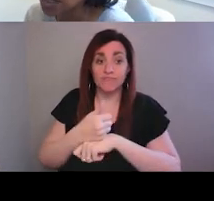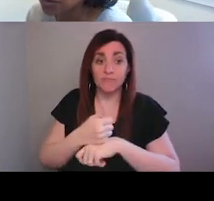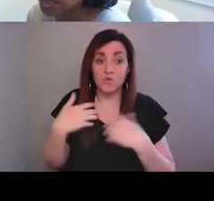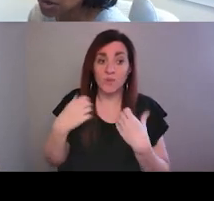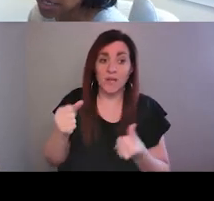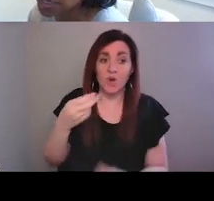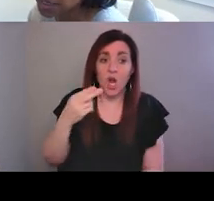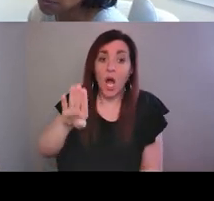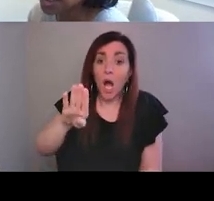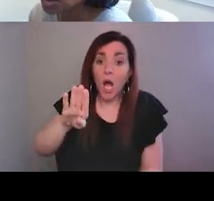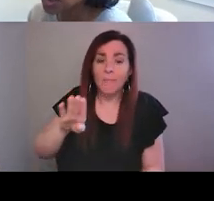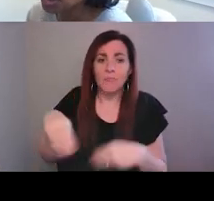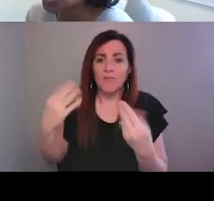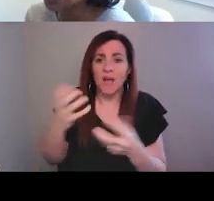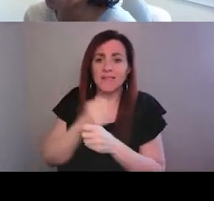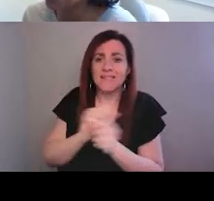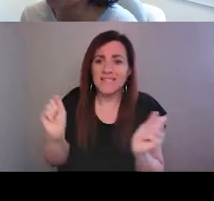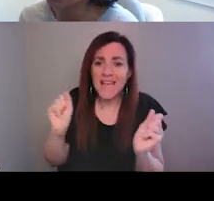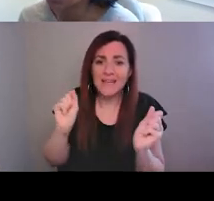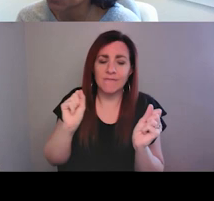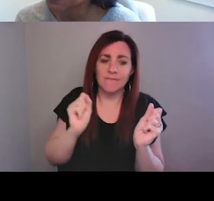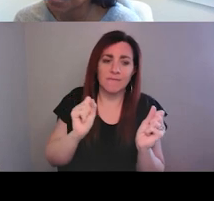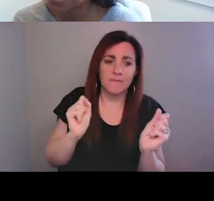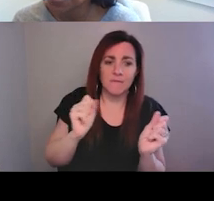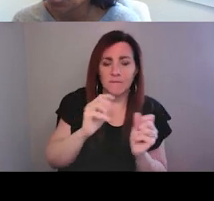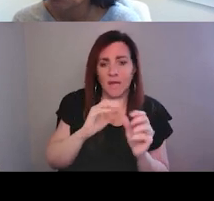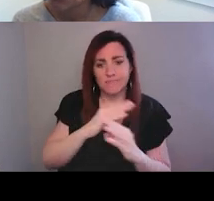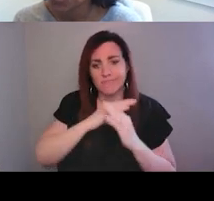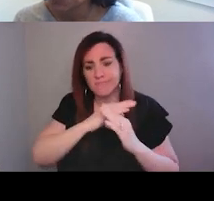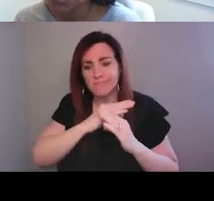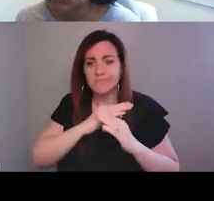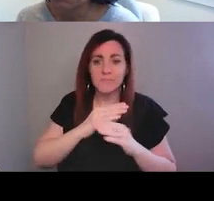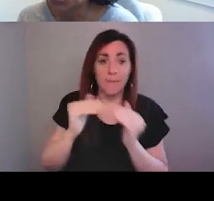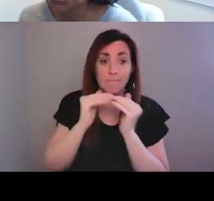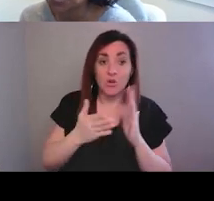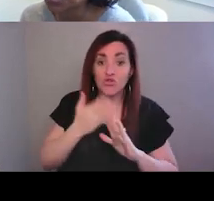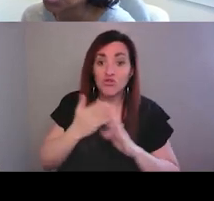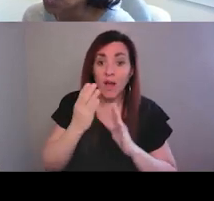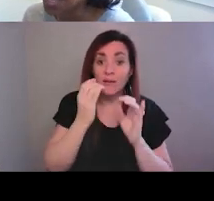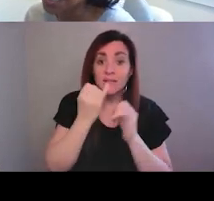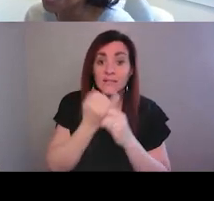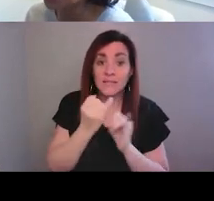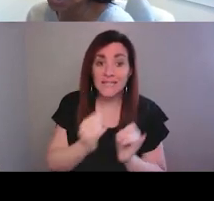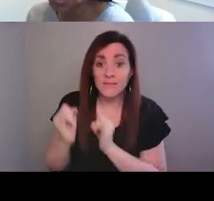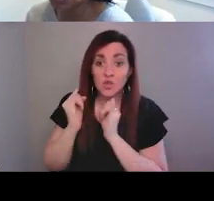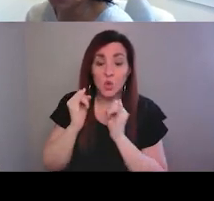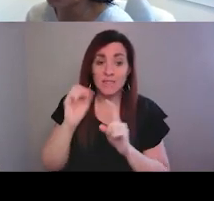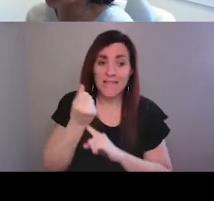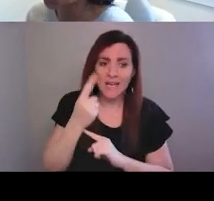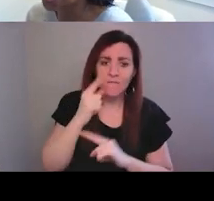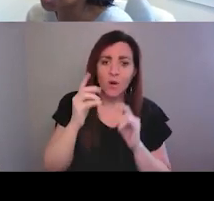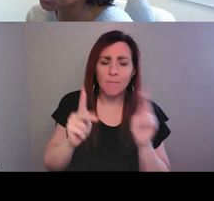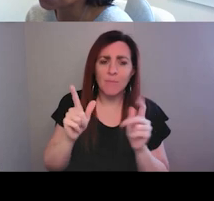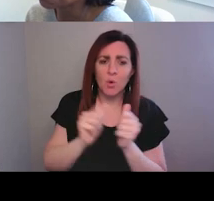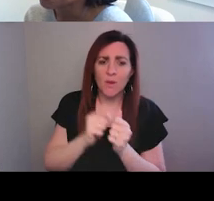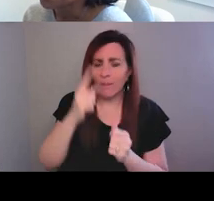safe and recovery-oriented peer-run trauma-informed community setting for individuals with mental illness to access peer support and